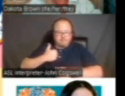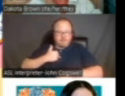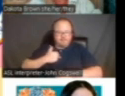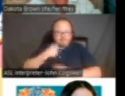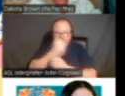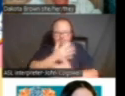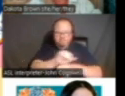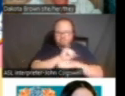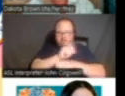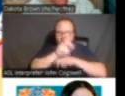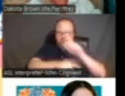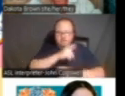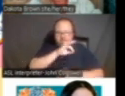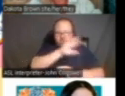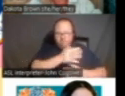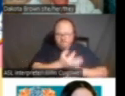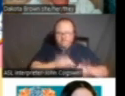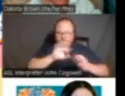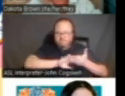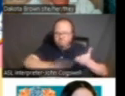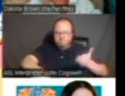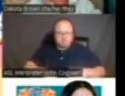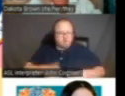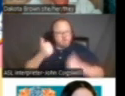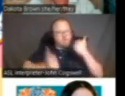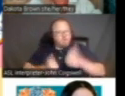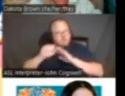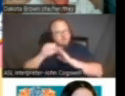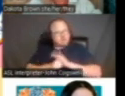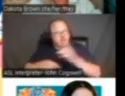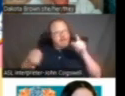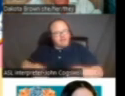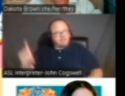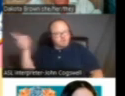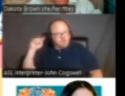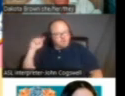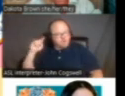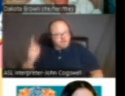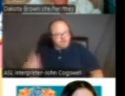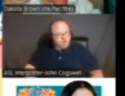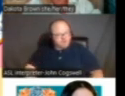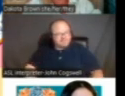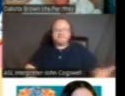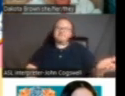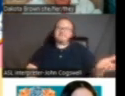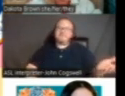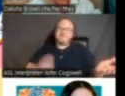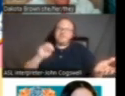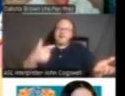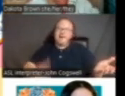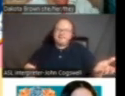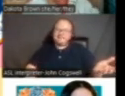people of their emancipation. In which state did this event take place? Oh, my goodness. All right.